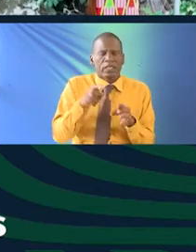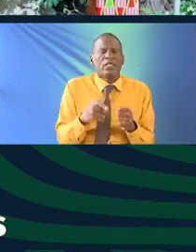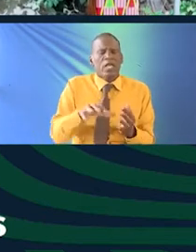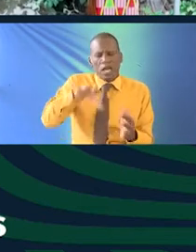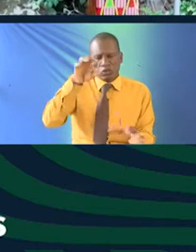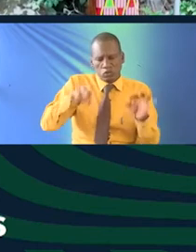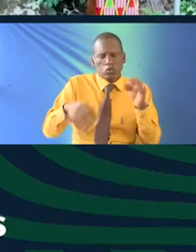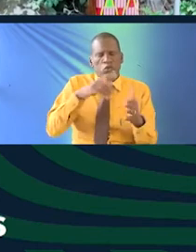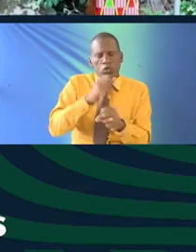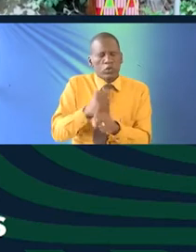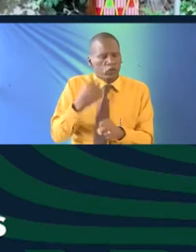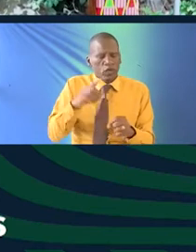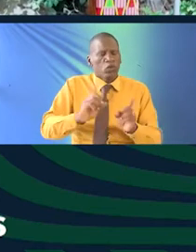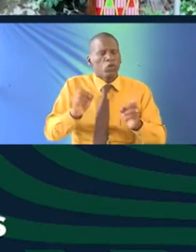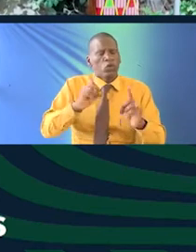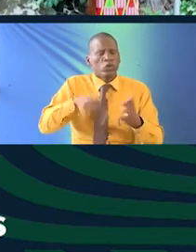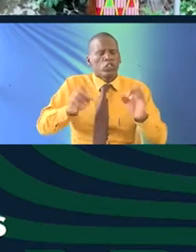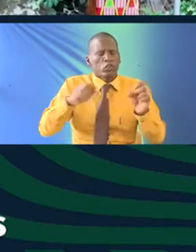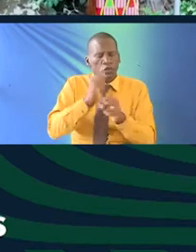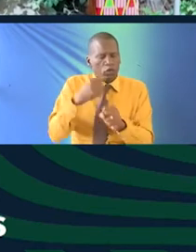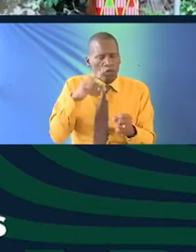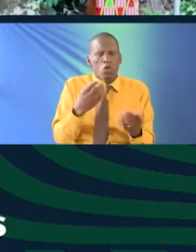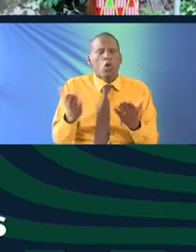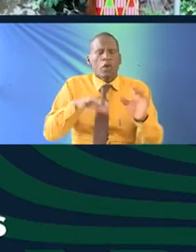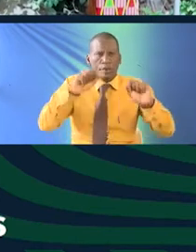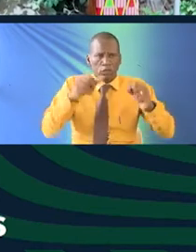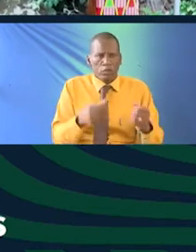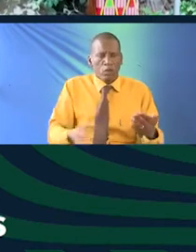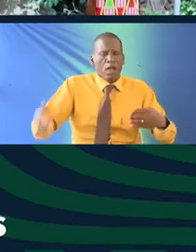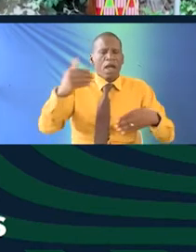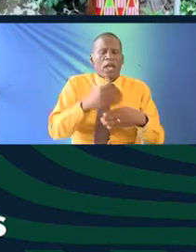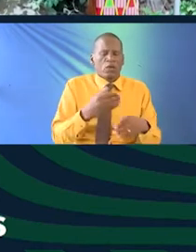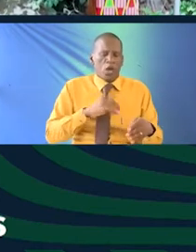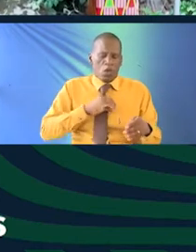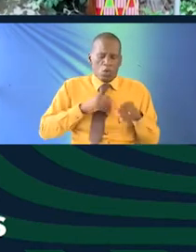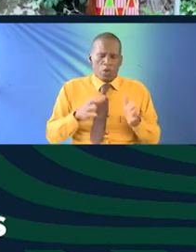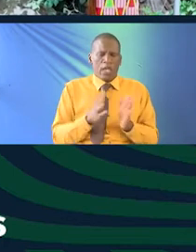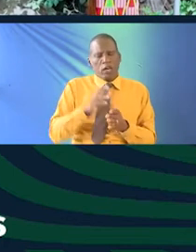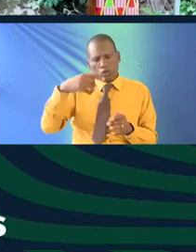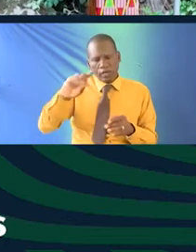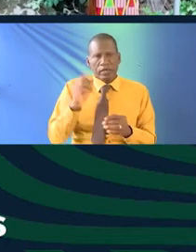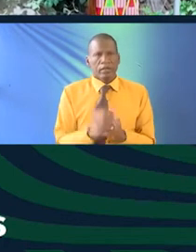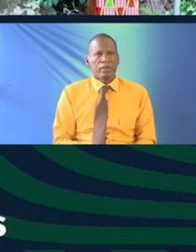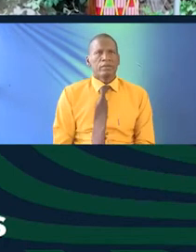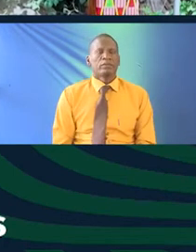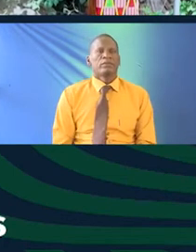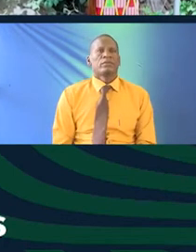choose what works for you and what doesn't and where it's possible add your own version and your own correction